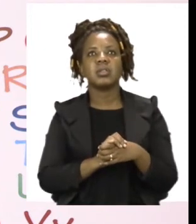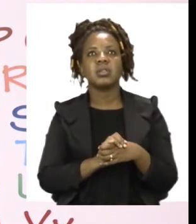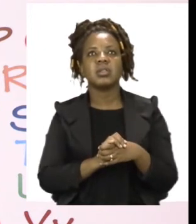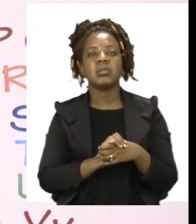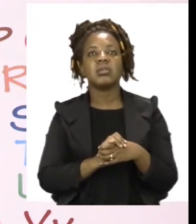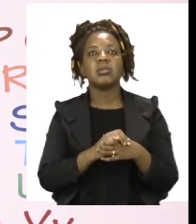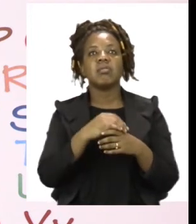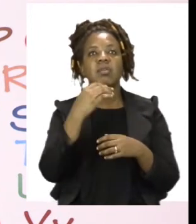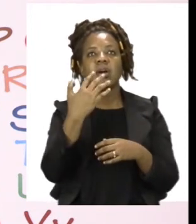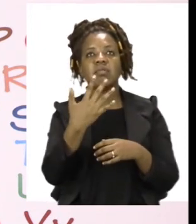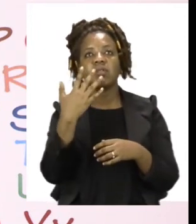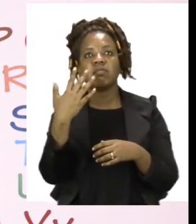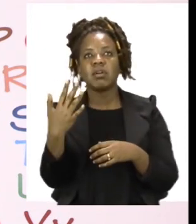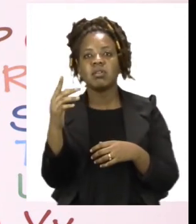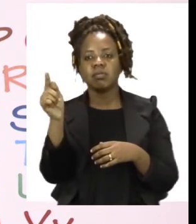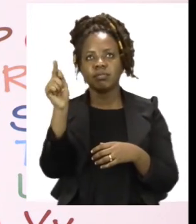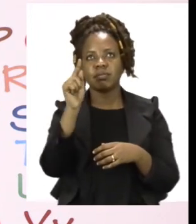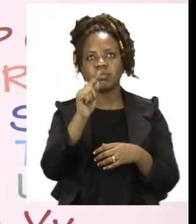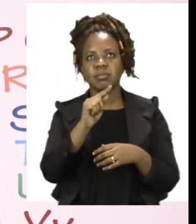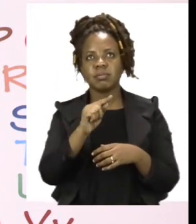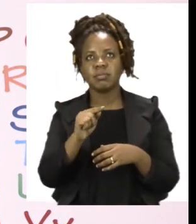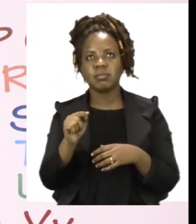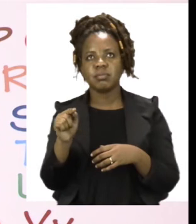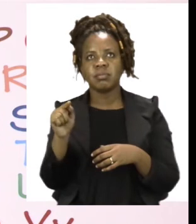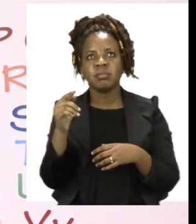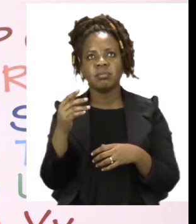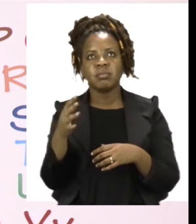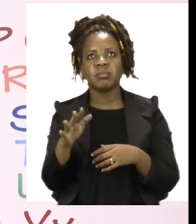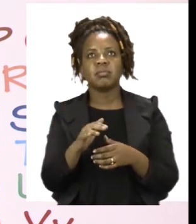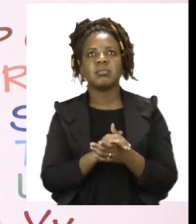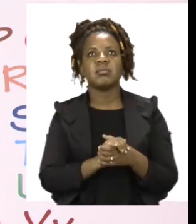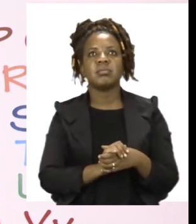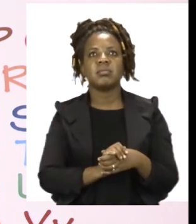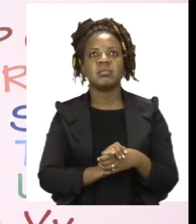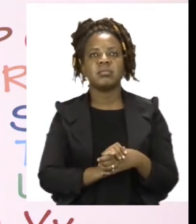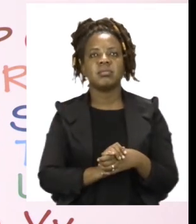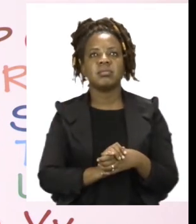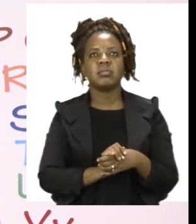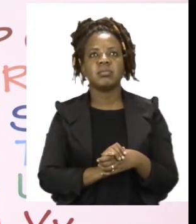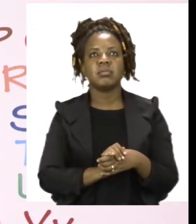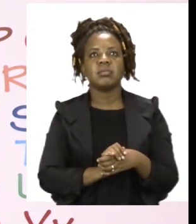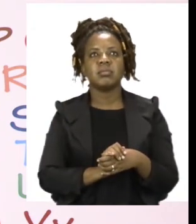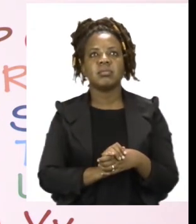circle five and five just like they did in the book. Now, we need to find